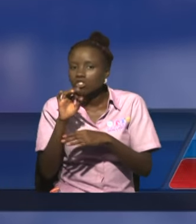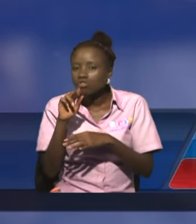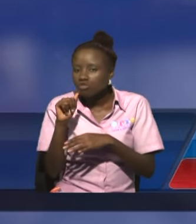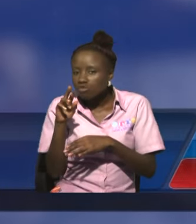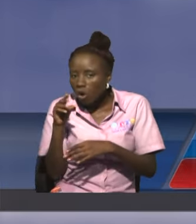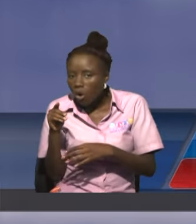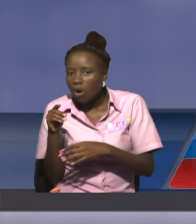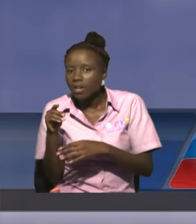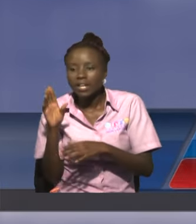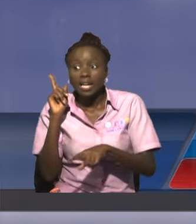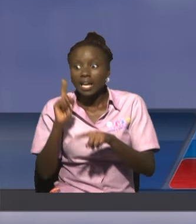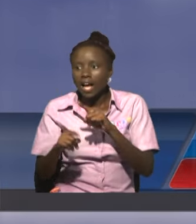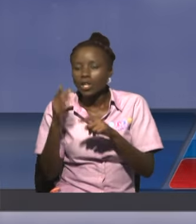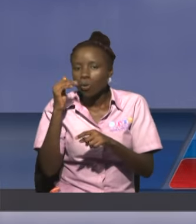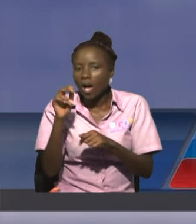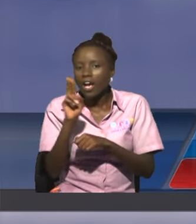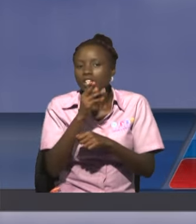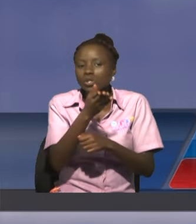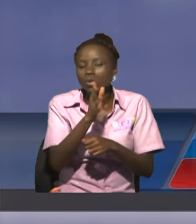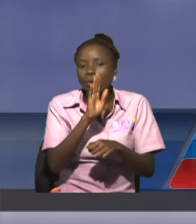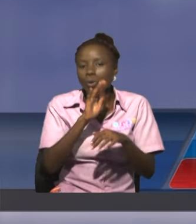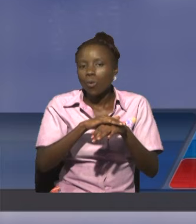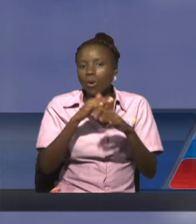and error. Mahalia Joseph-Warton, TTT News. Mahalia TTT News. get started.